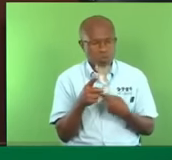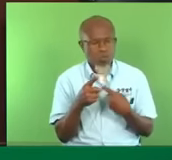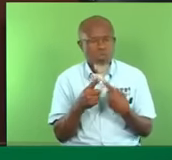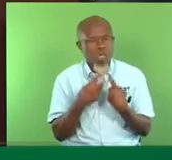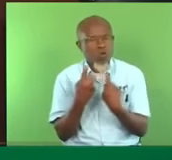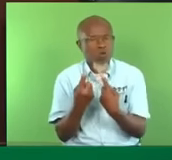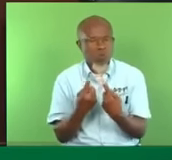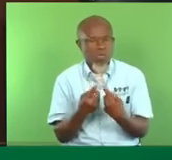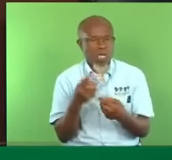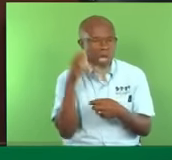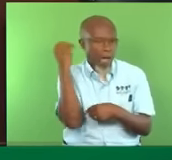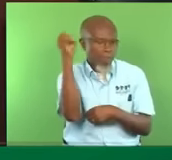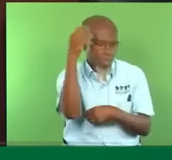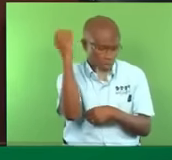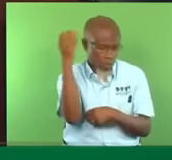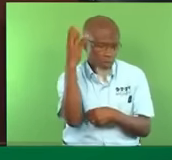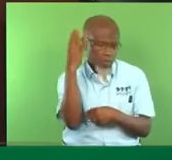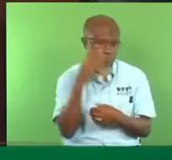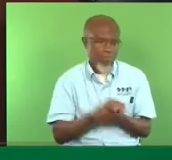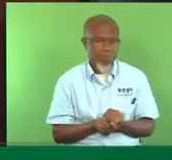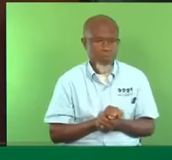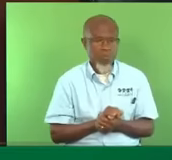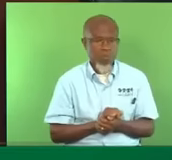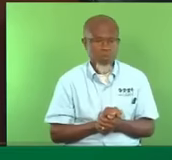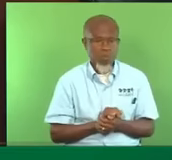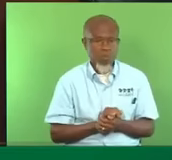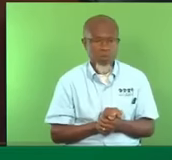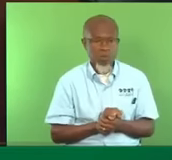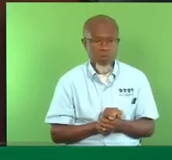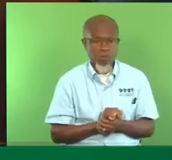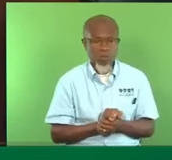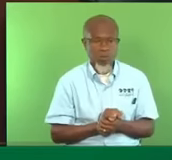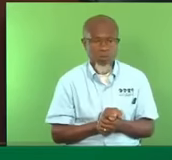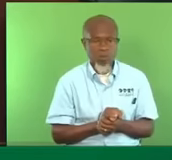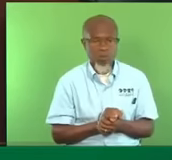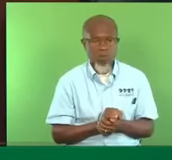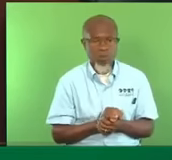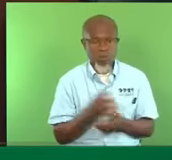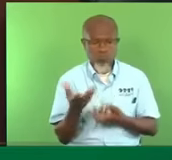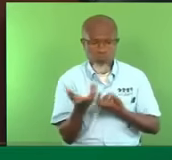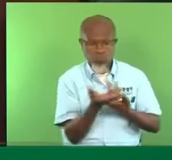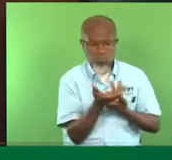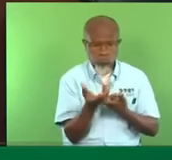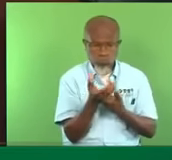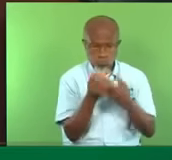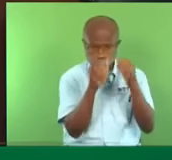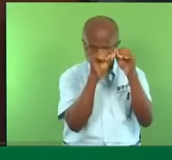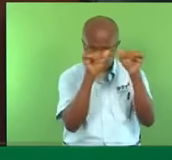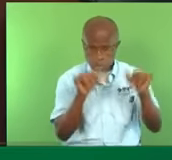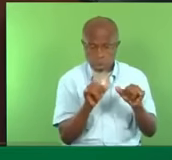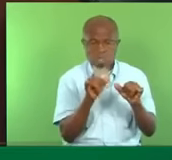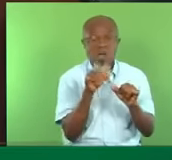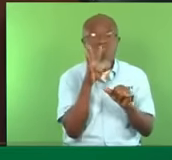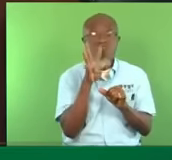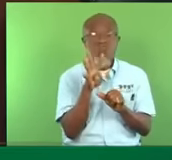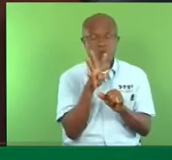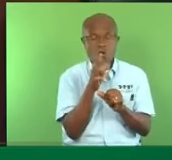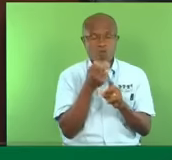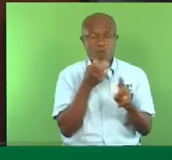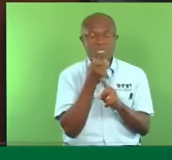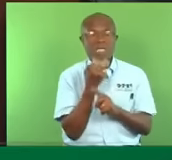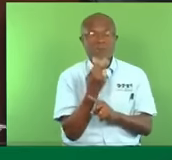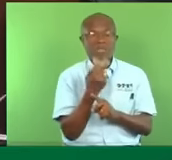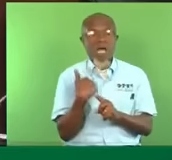Mr. Deputy Speaker, 4 out of 11 have fire appliances. 4 out of 11.